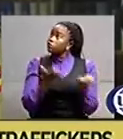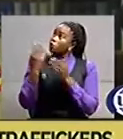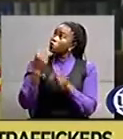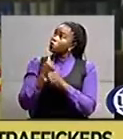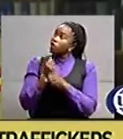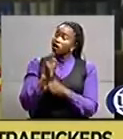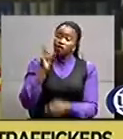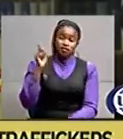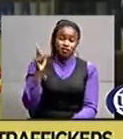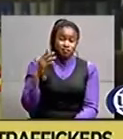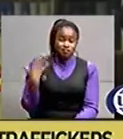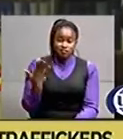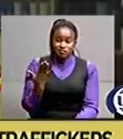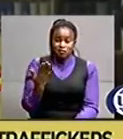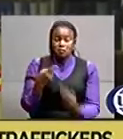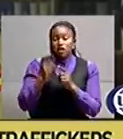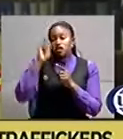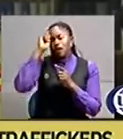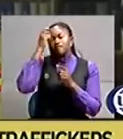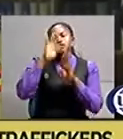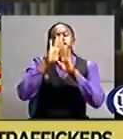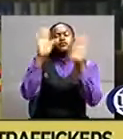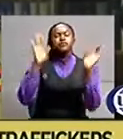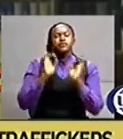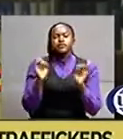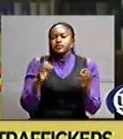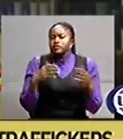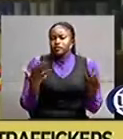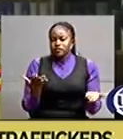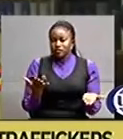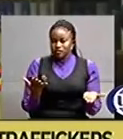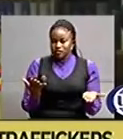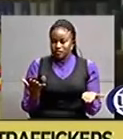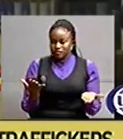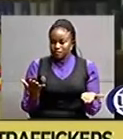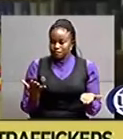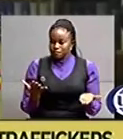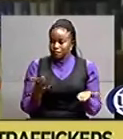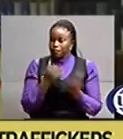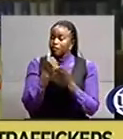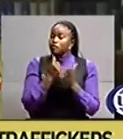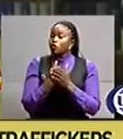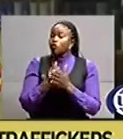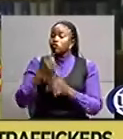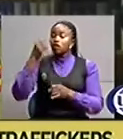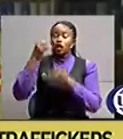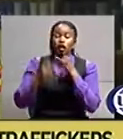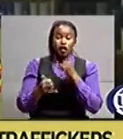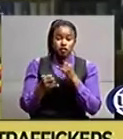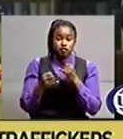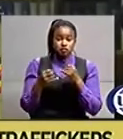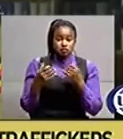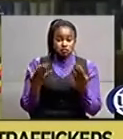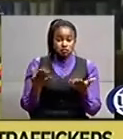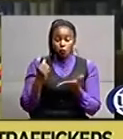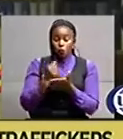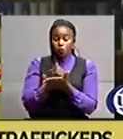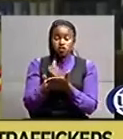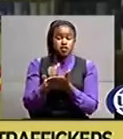and the government does not know about it because at the end of the day should not be audited